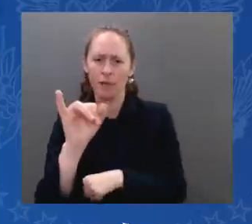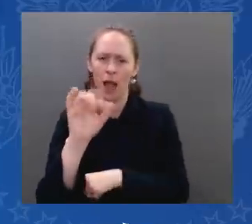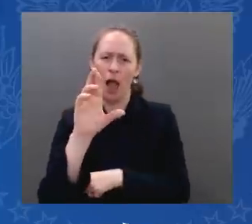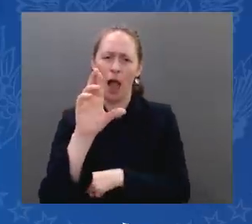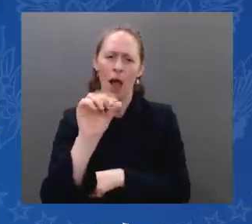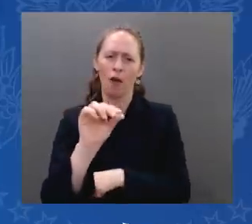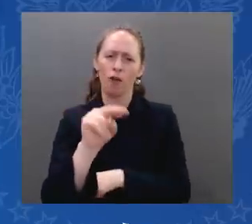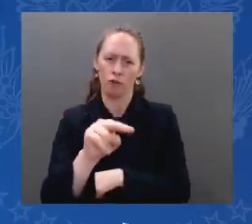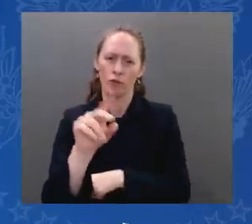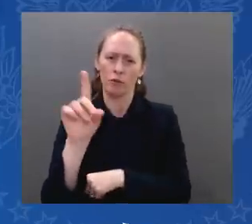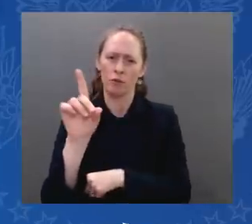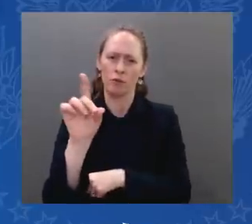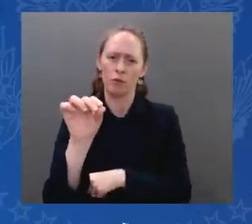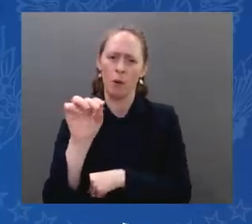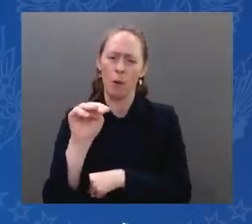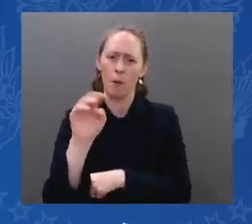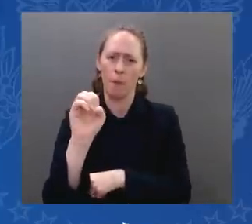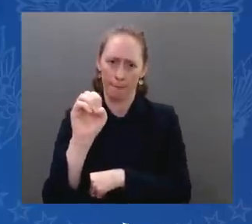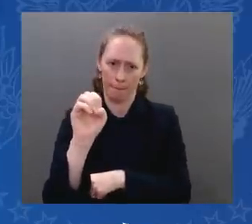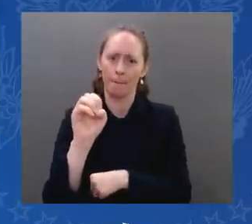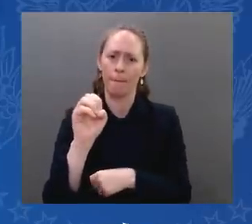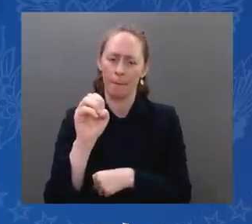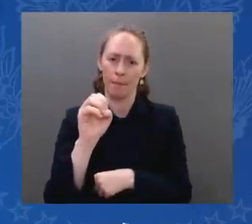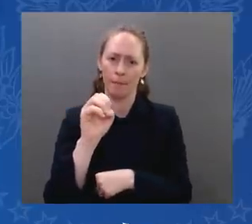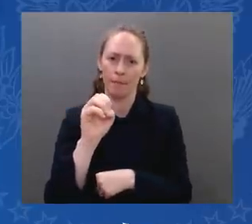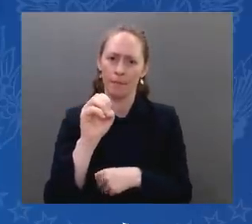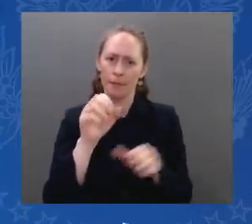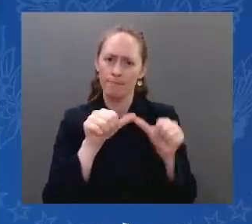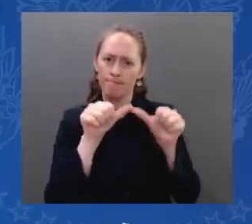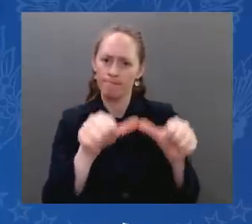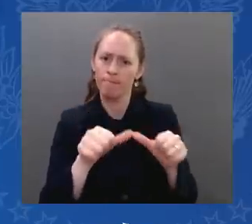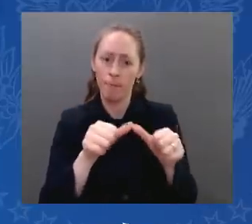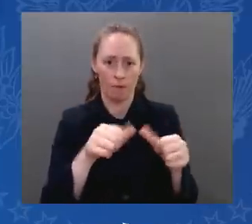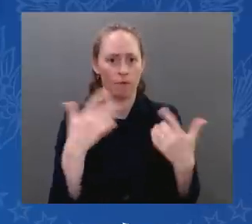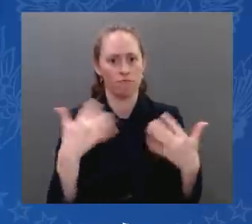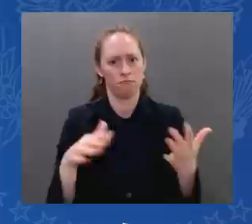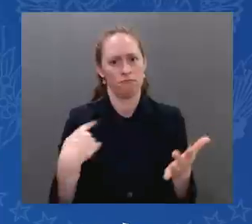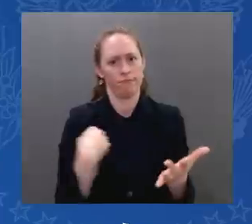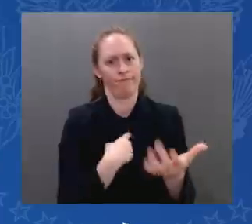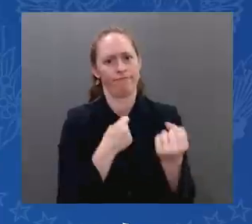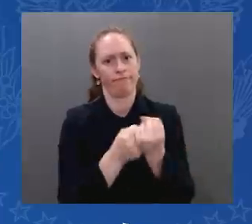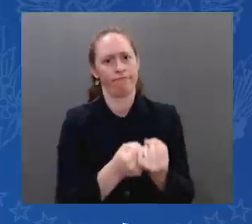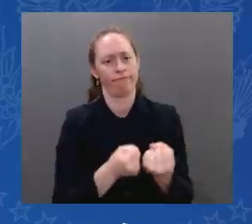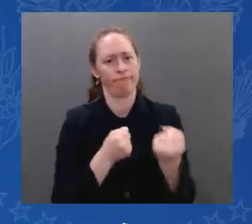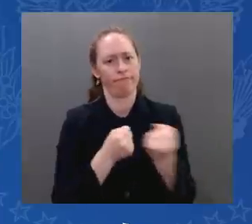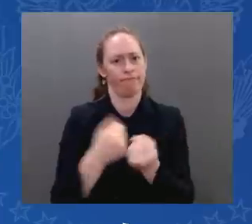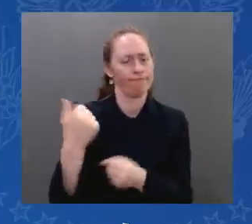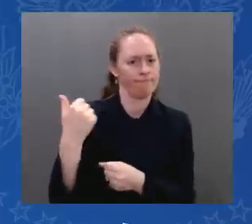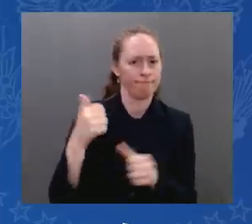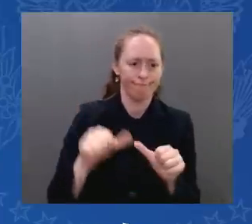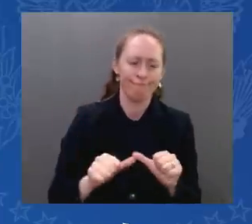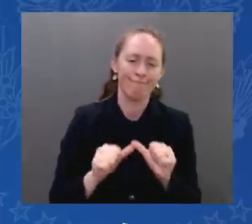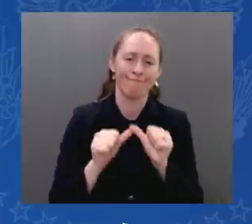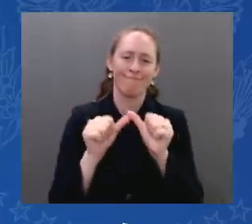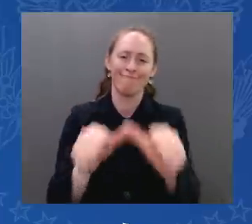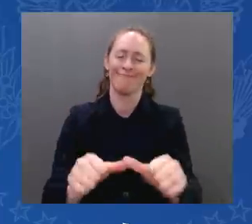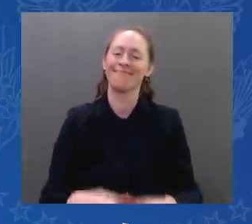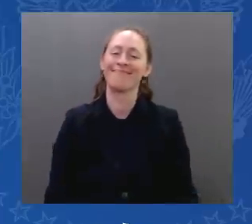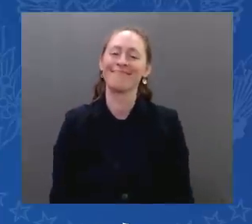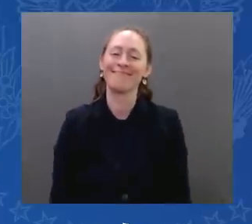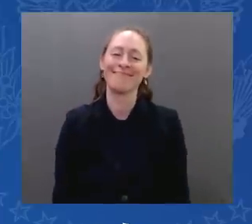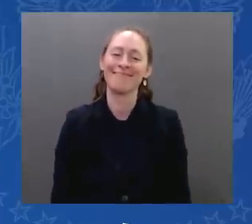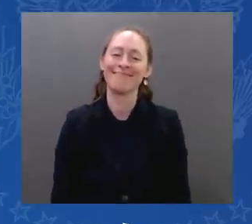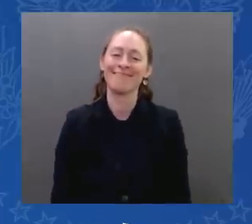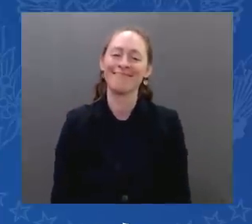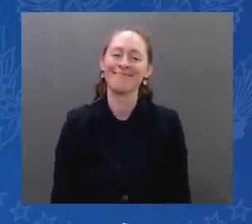received. yesterday I viewed some of Israel's Iron Dome technology as well as a very